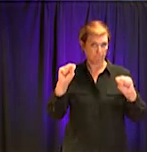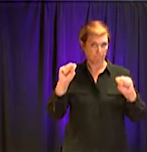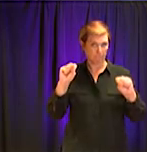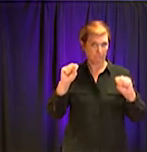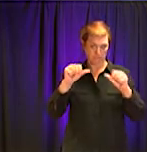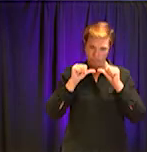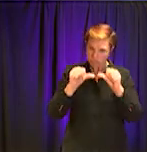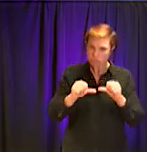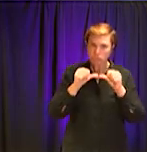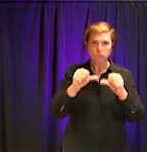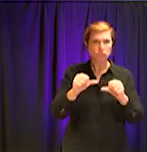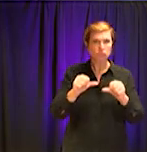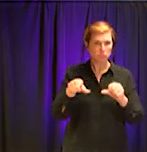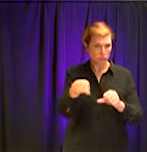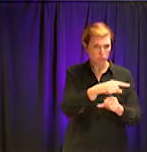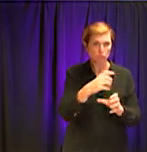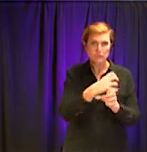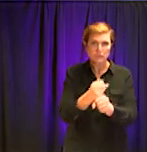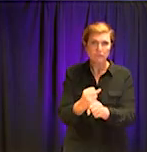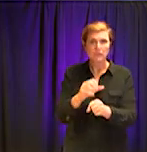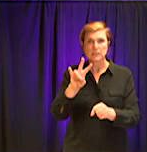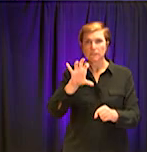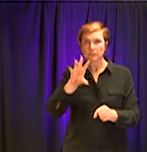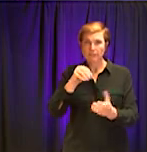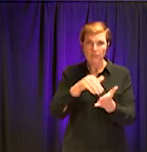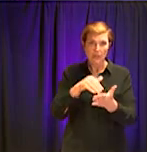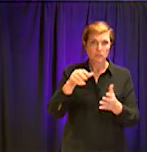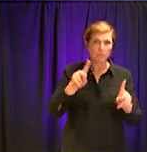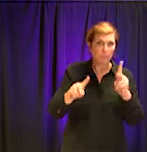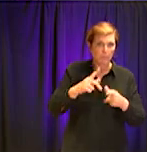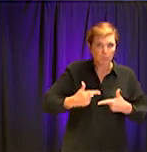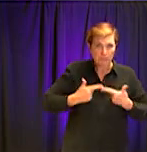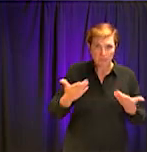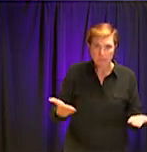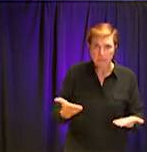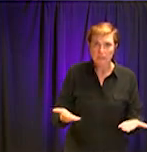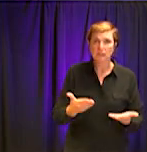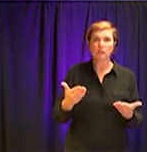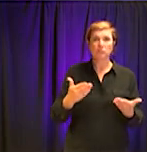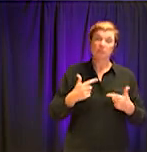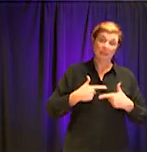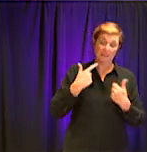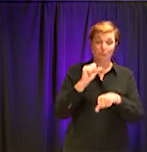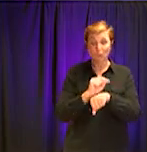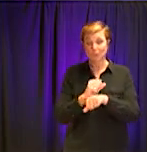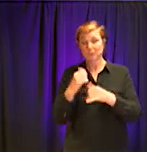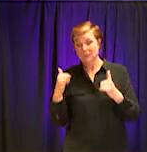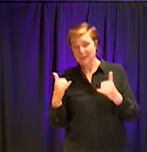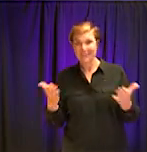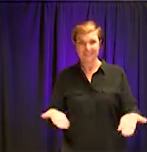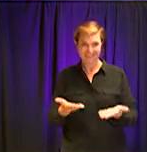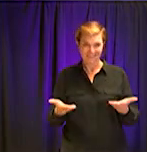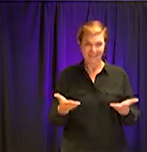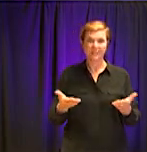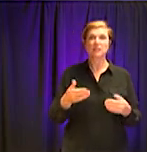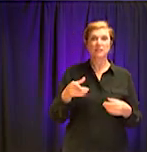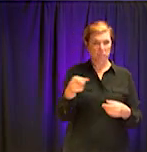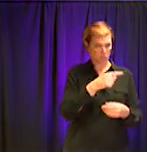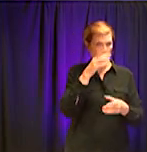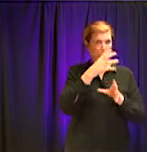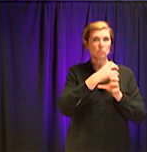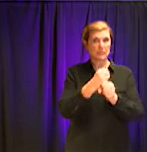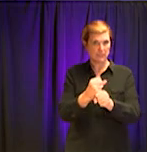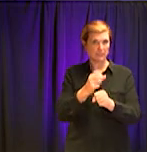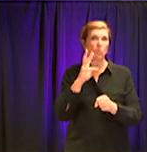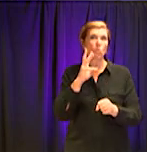,000 residents and the thousands of individuals who work and live and play in our community. That continues to